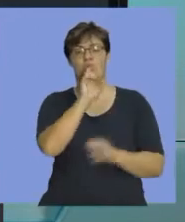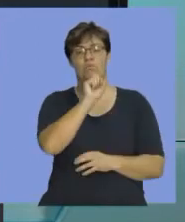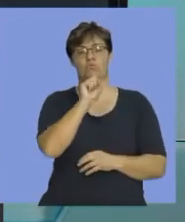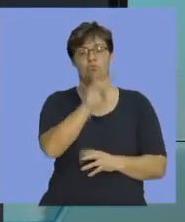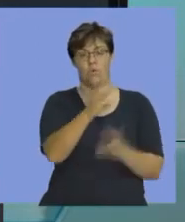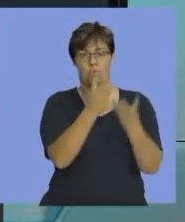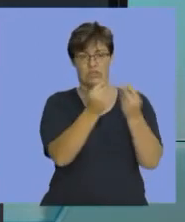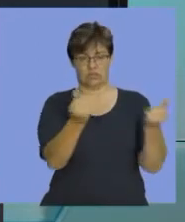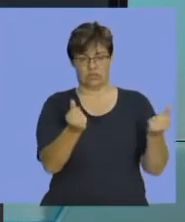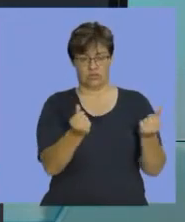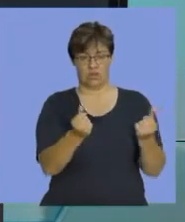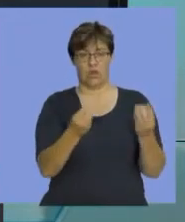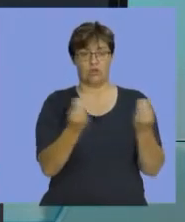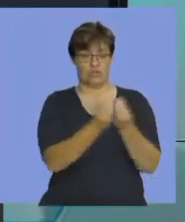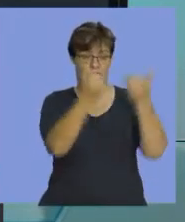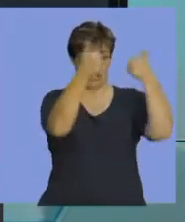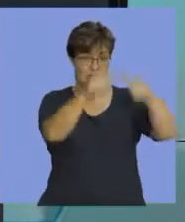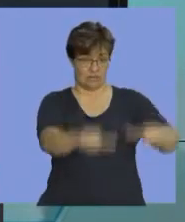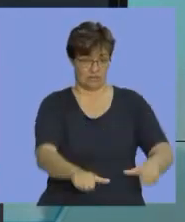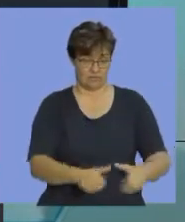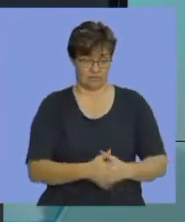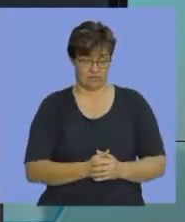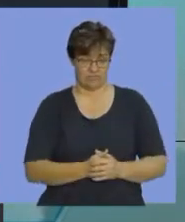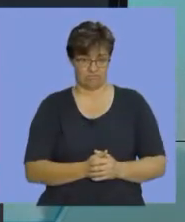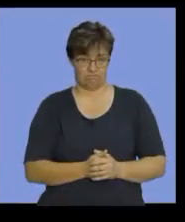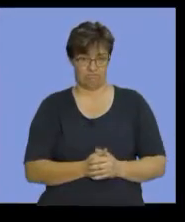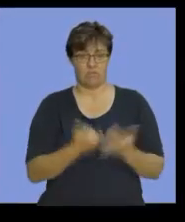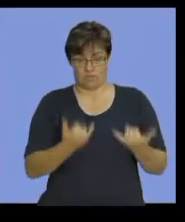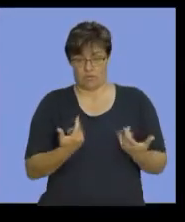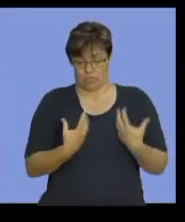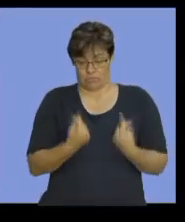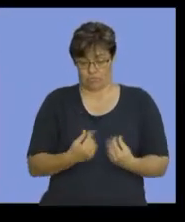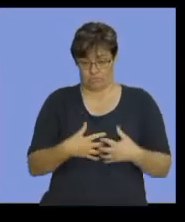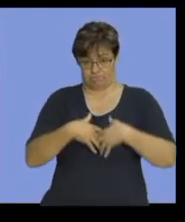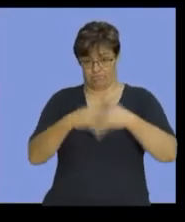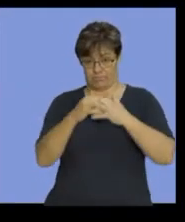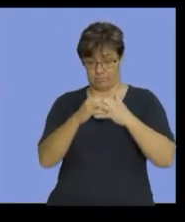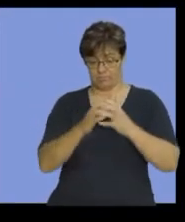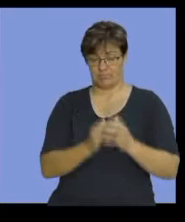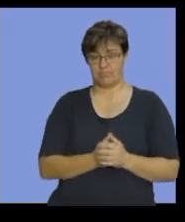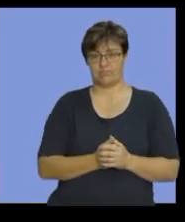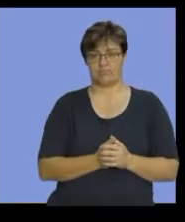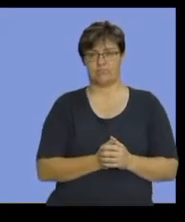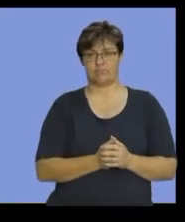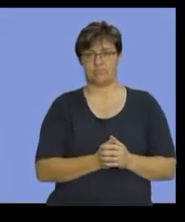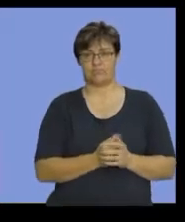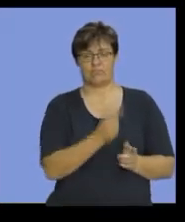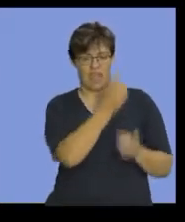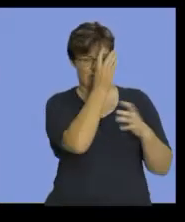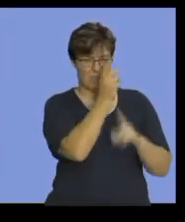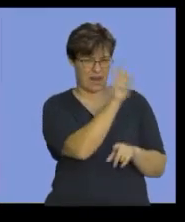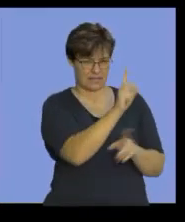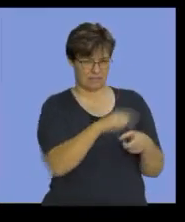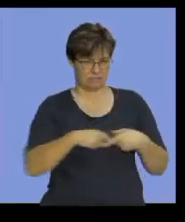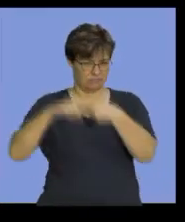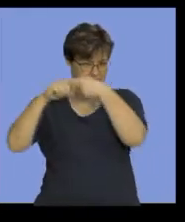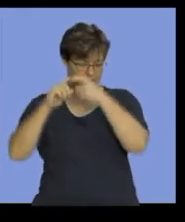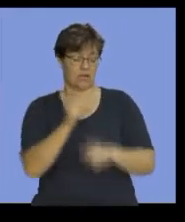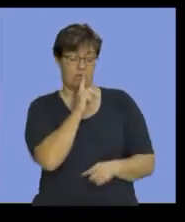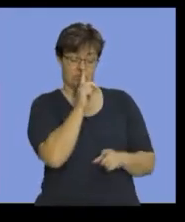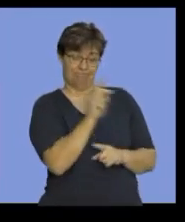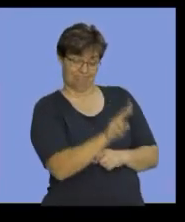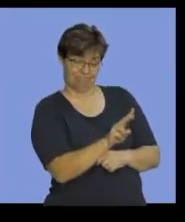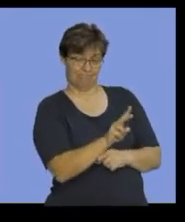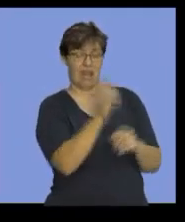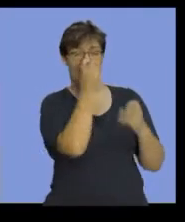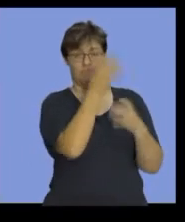materials stock account. Let's do that immediately. We'll come back to this information here. Let's look at this